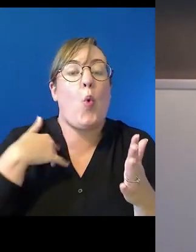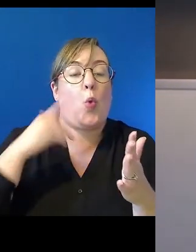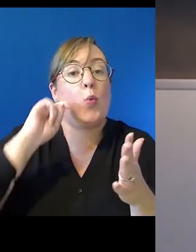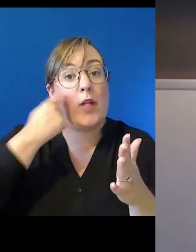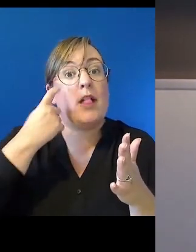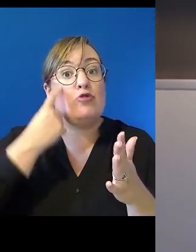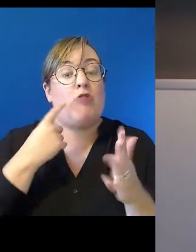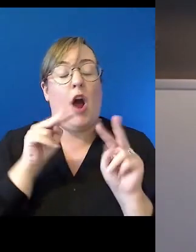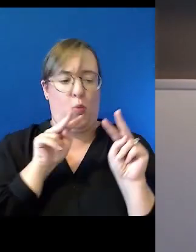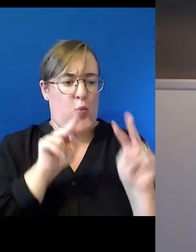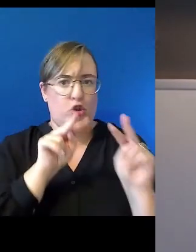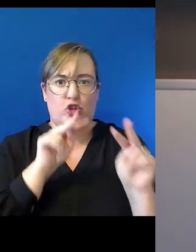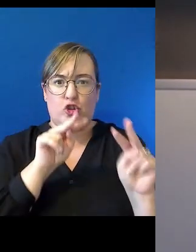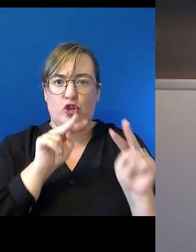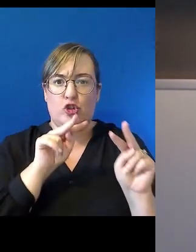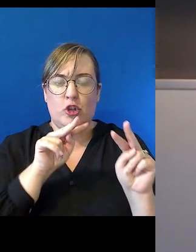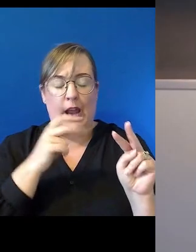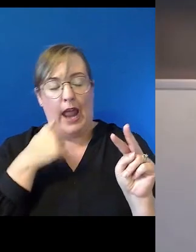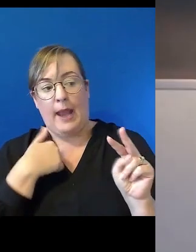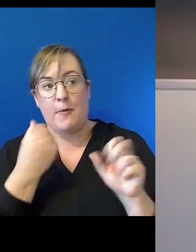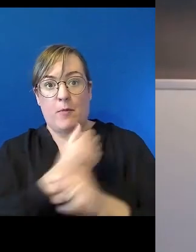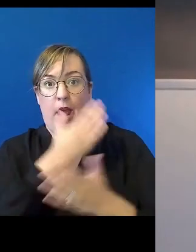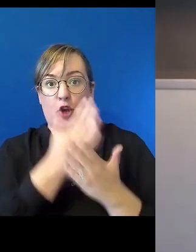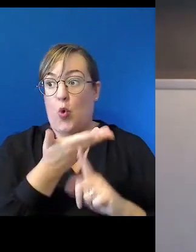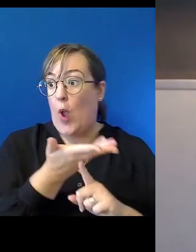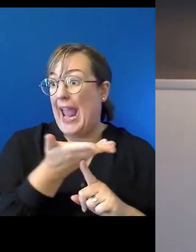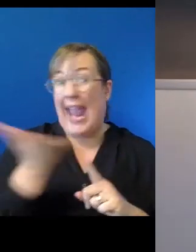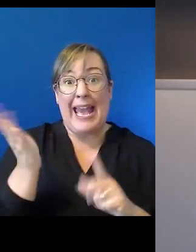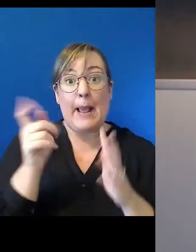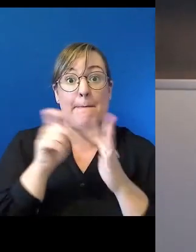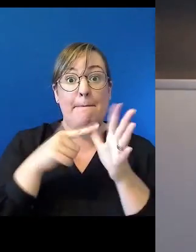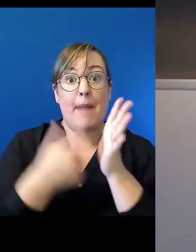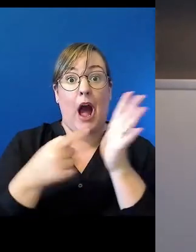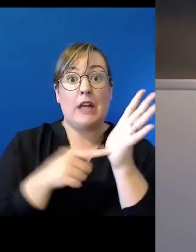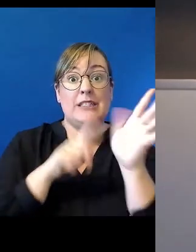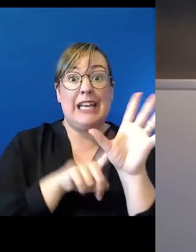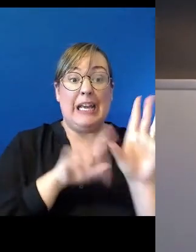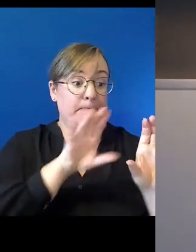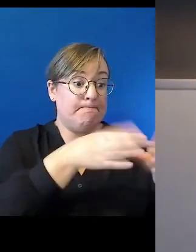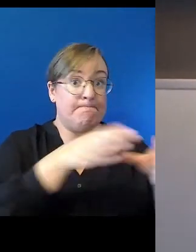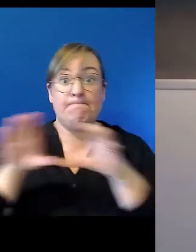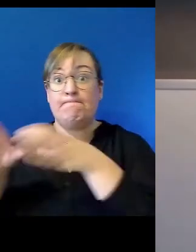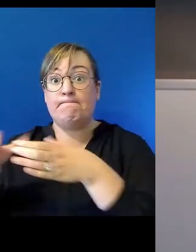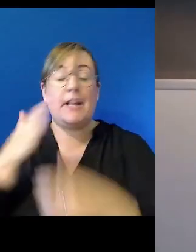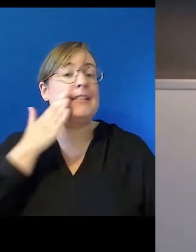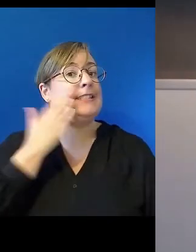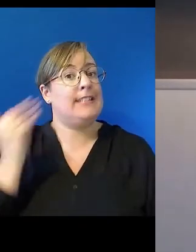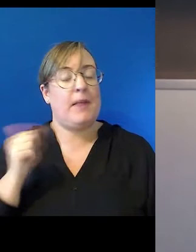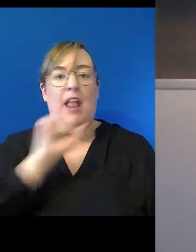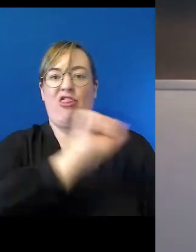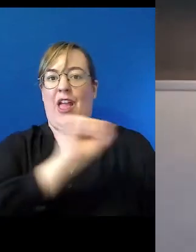we will be holding all parties accountable for their areas of responsibility in this partnership.